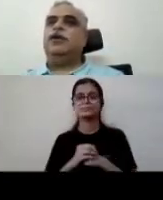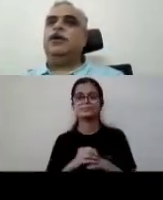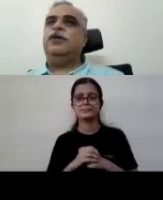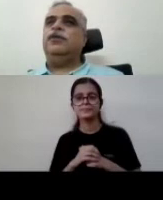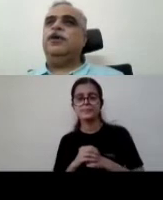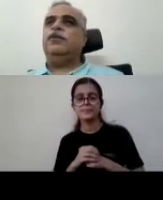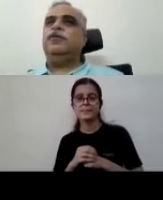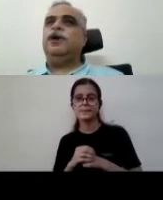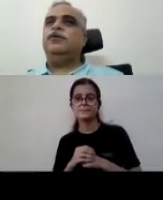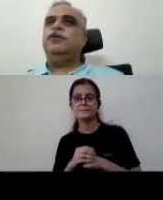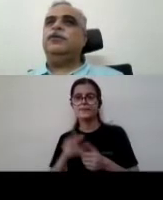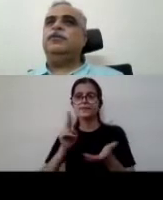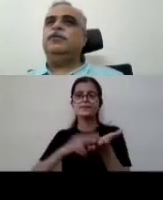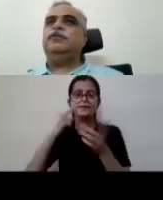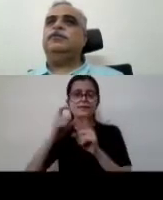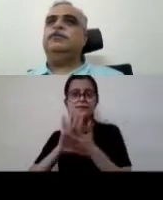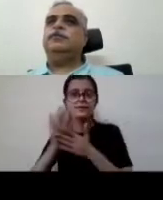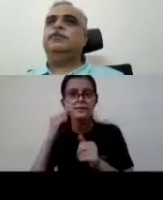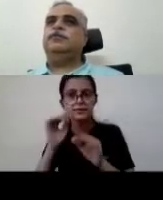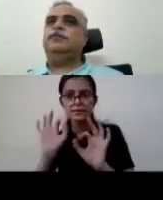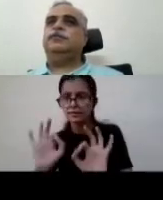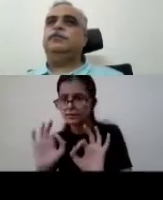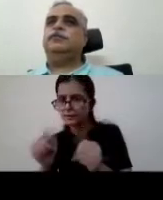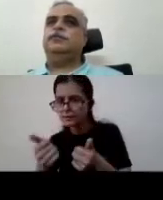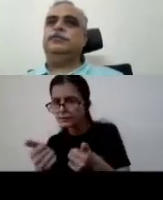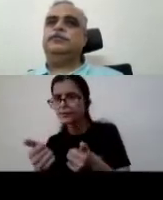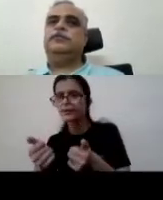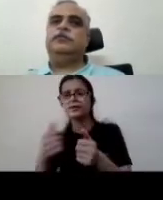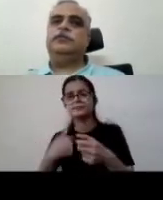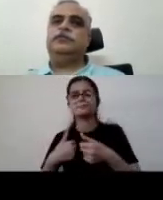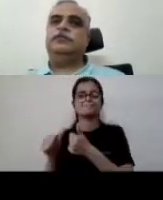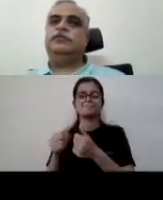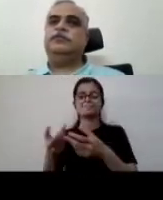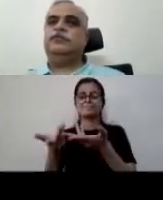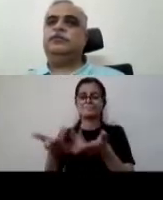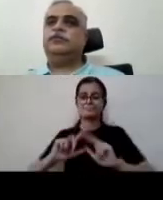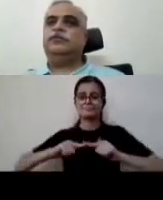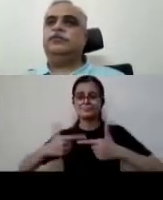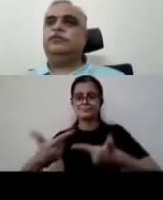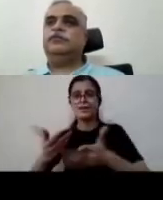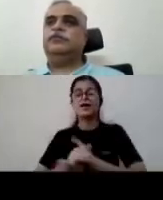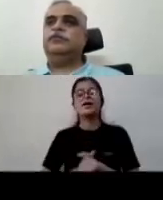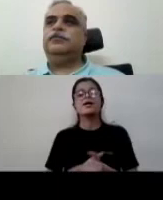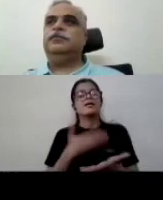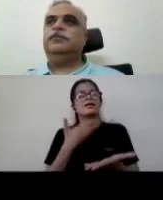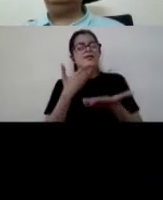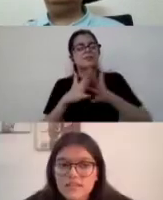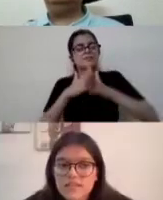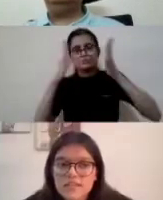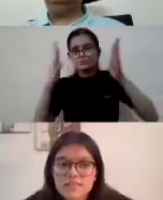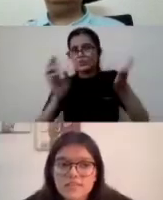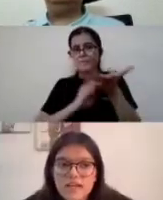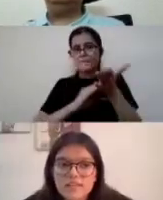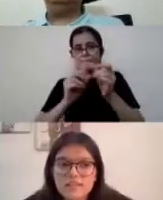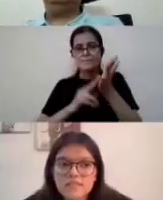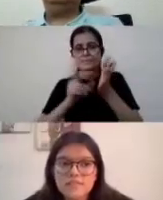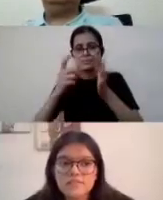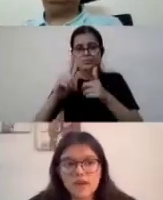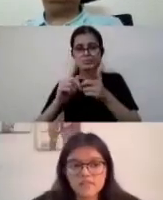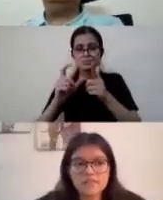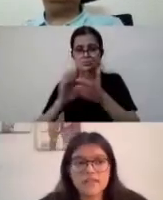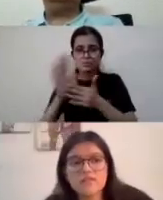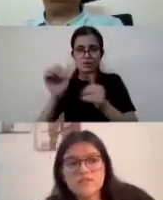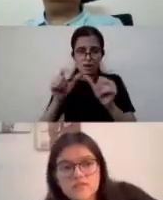nidi are you there back to you yes sir thank you mr manocha for outlining in great detail the impact